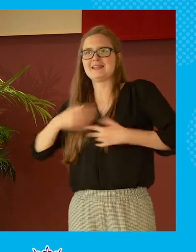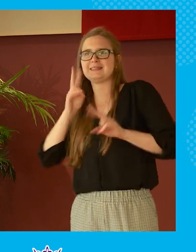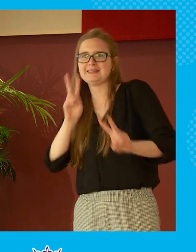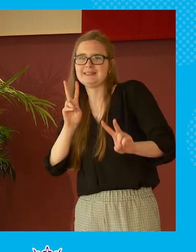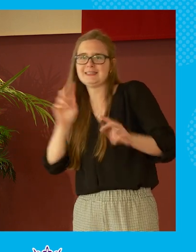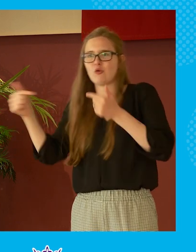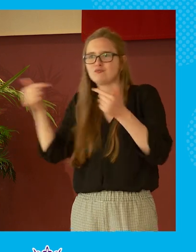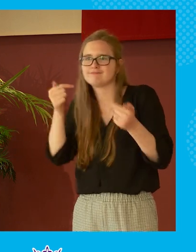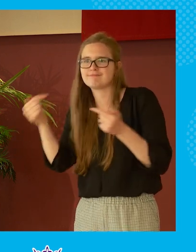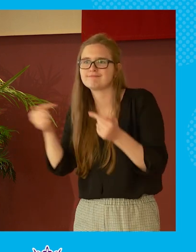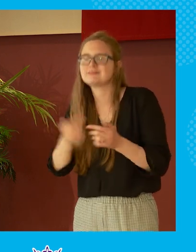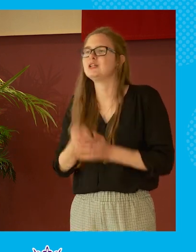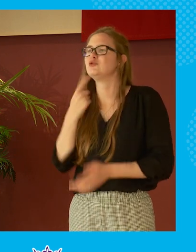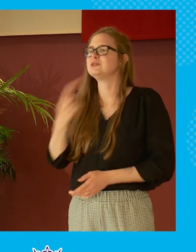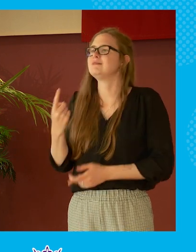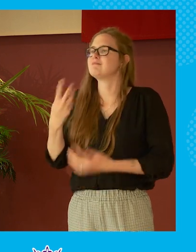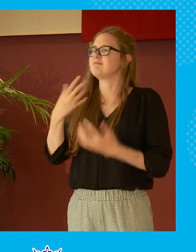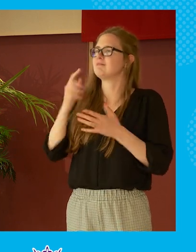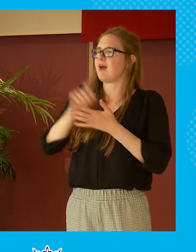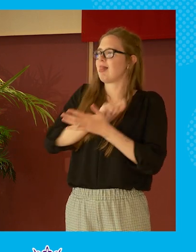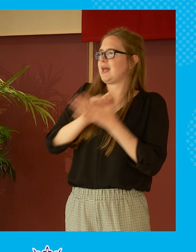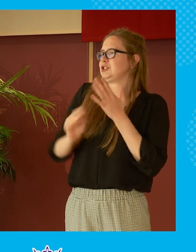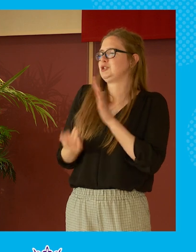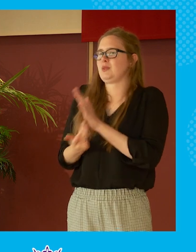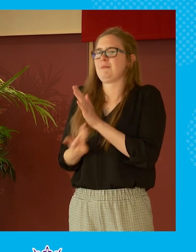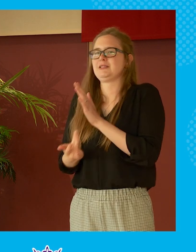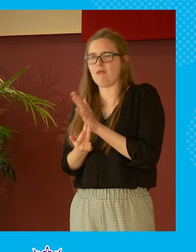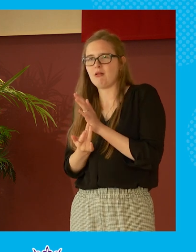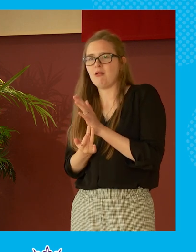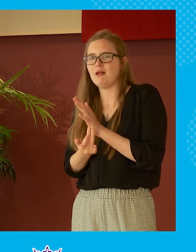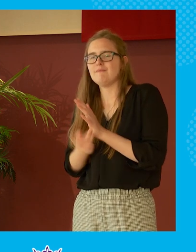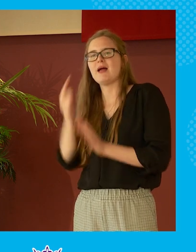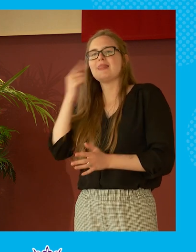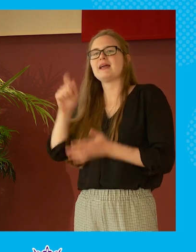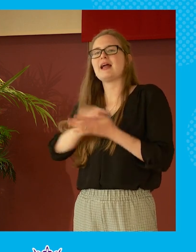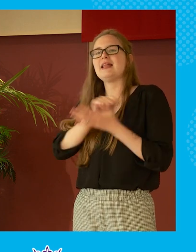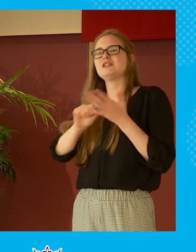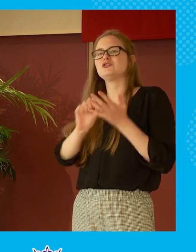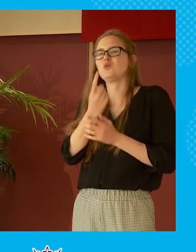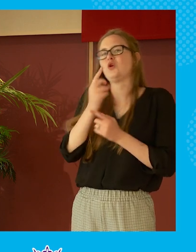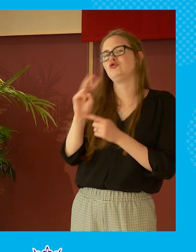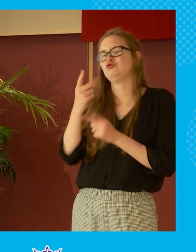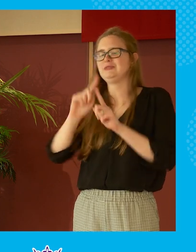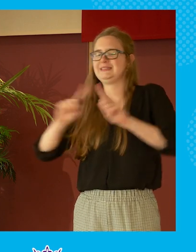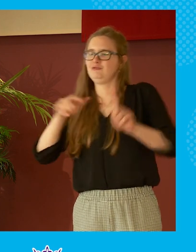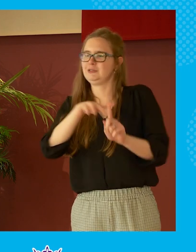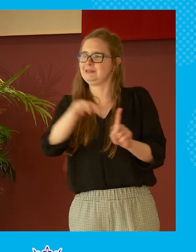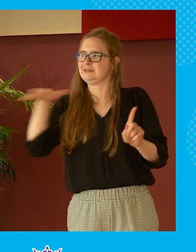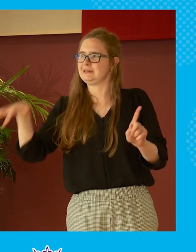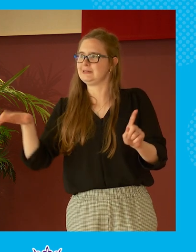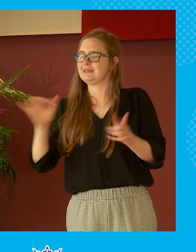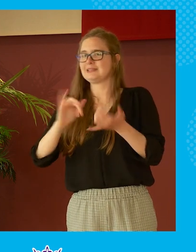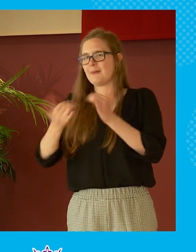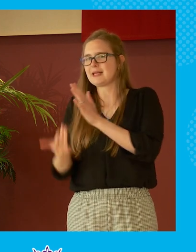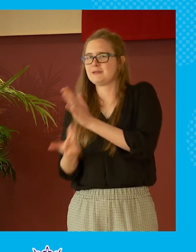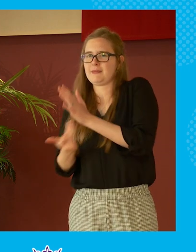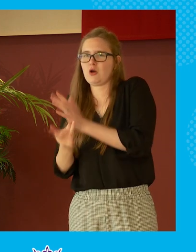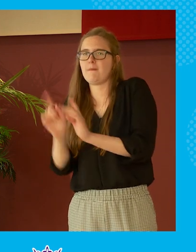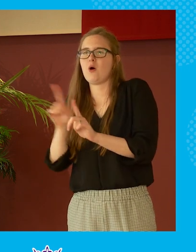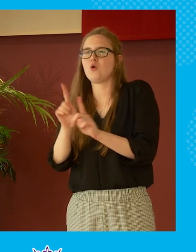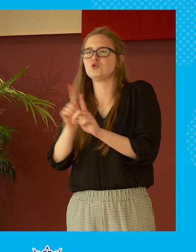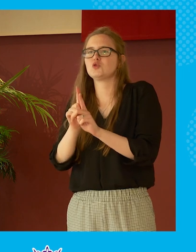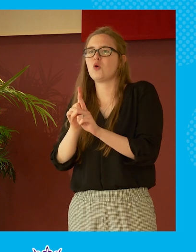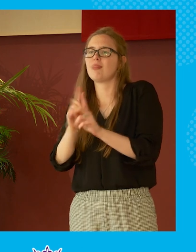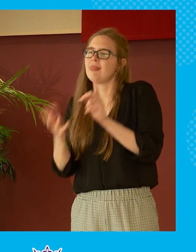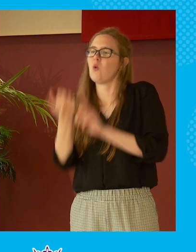mean liam you you suggested that elections were one in the middle and i think i think actually elections are one in two different places they're sometimes they're one in the middle but sometimes